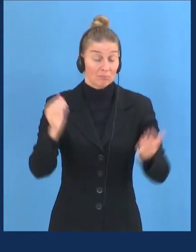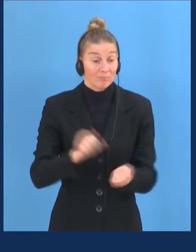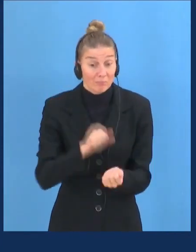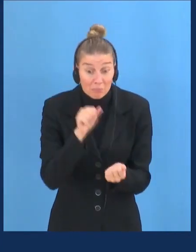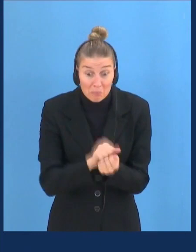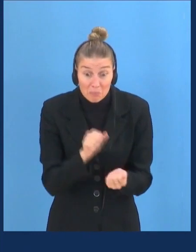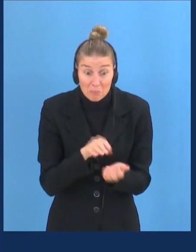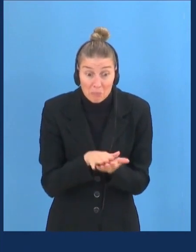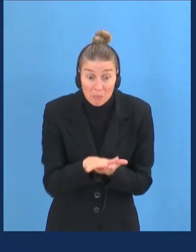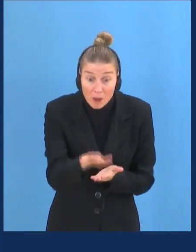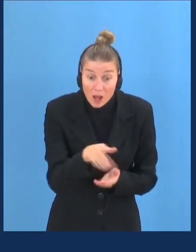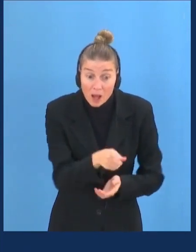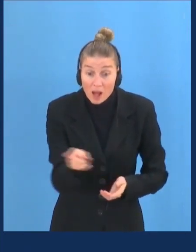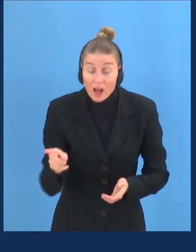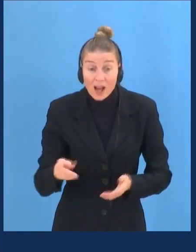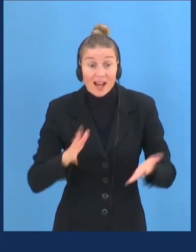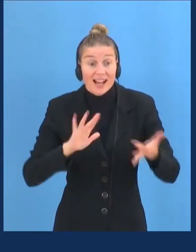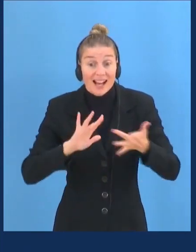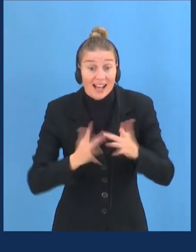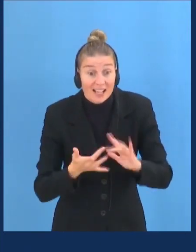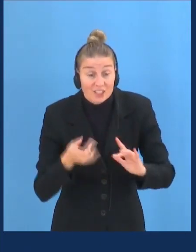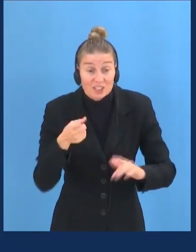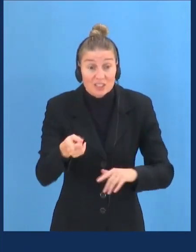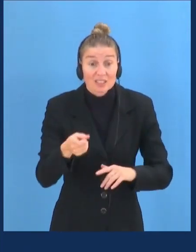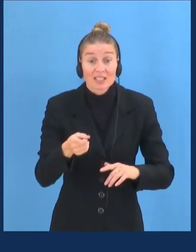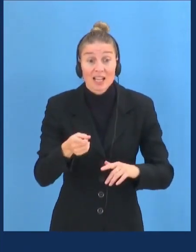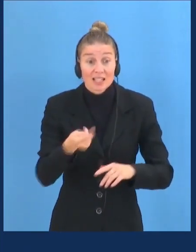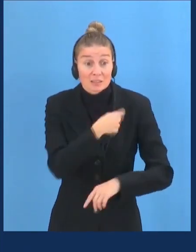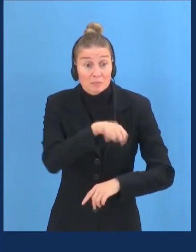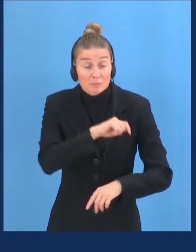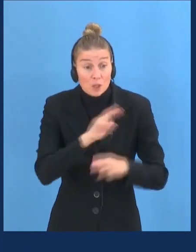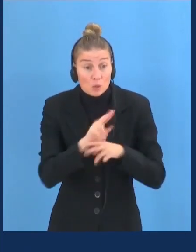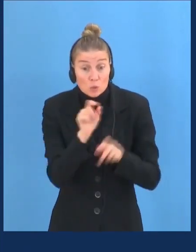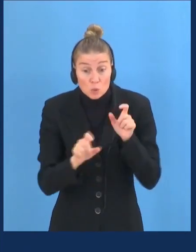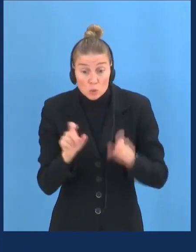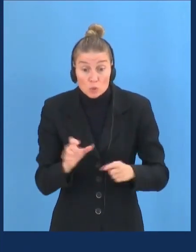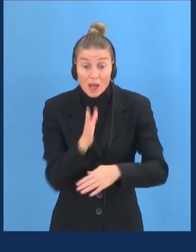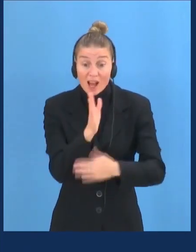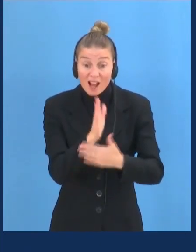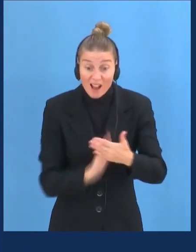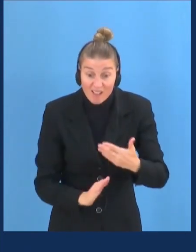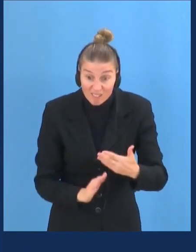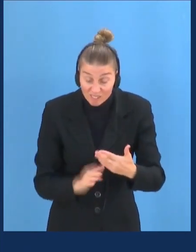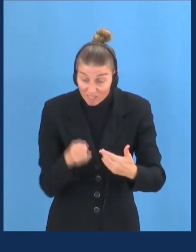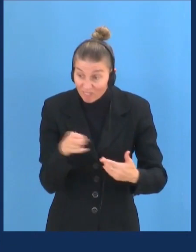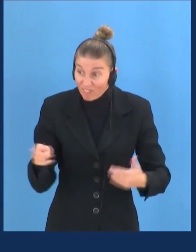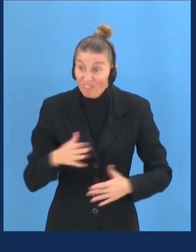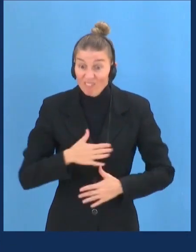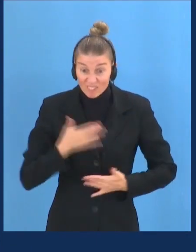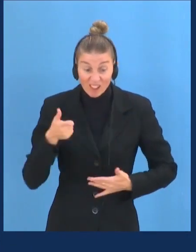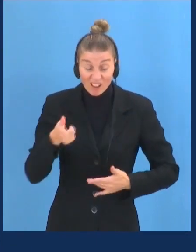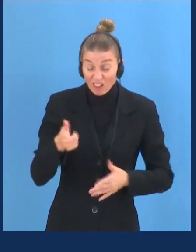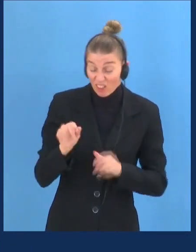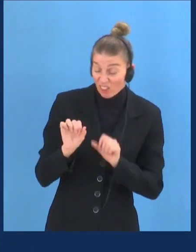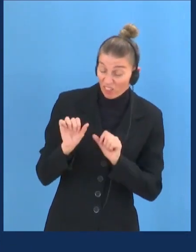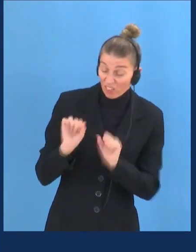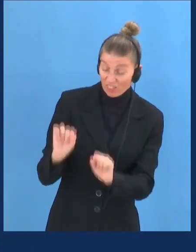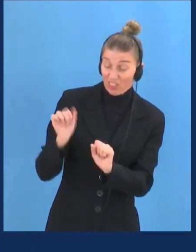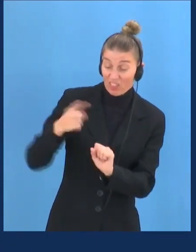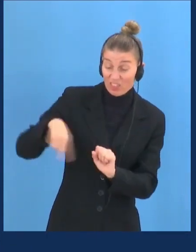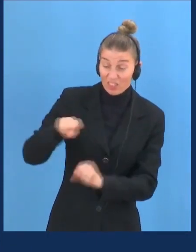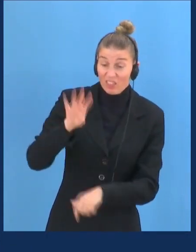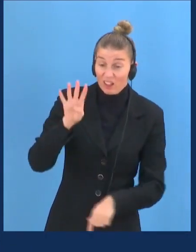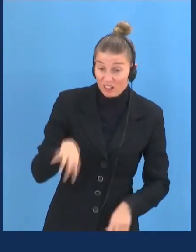more than half of the internet Spanish users at present feel calanophobic. And just this week, a Catalan teacher was